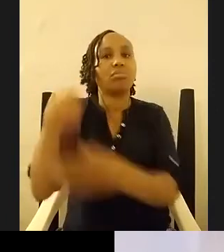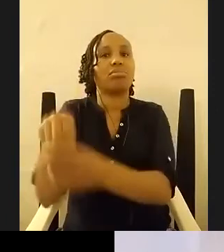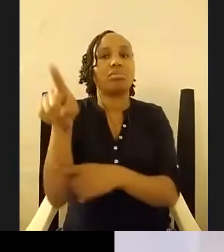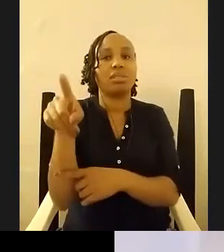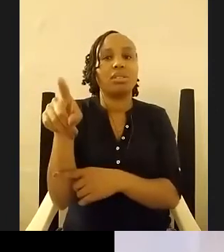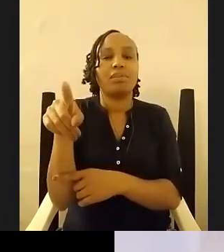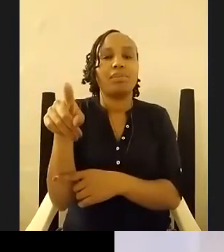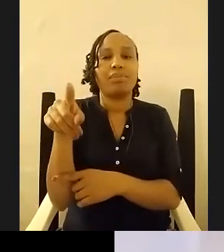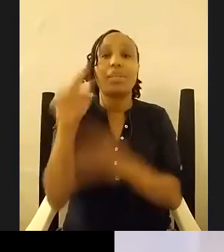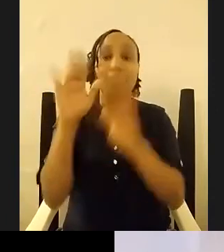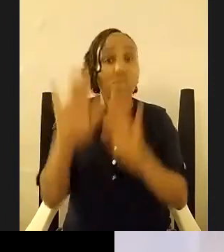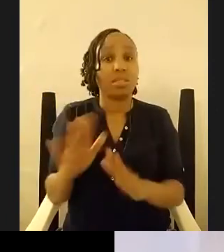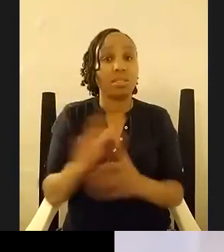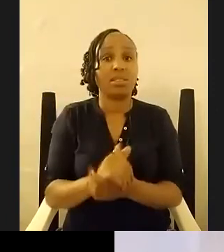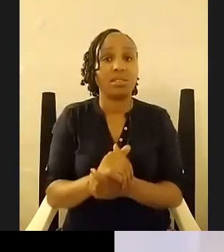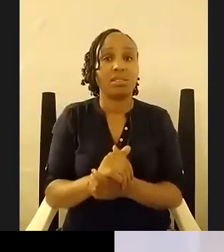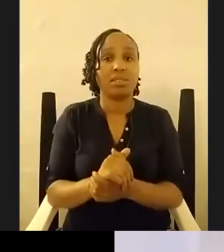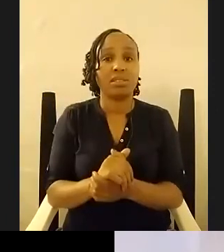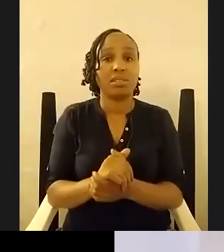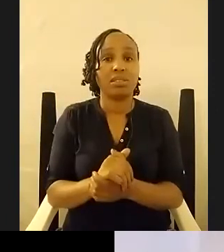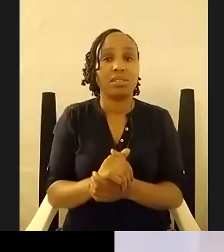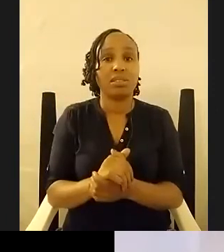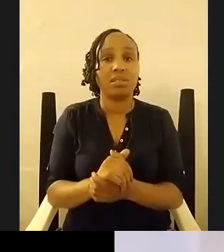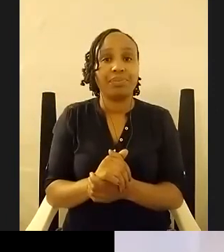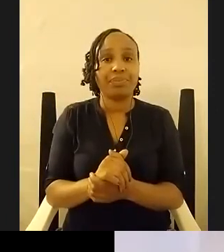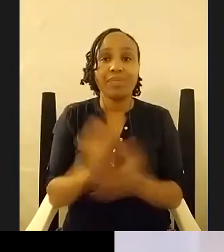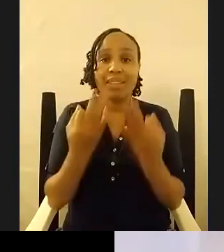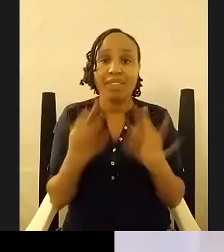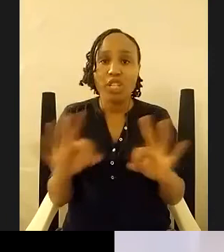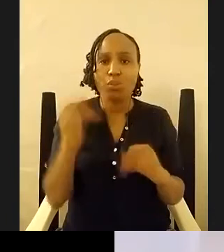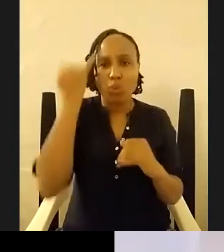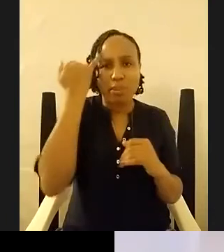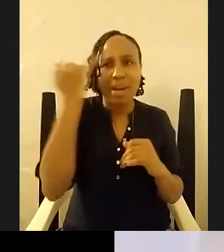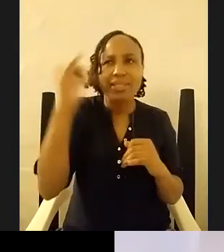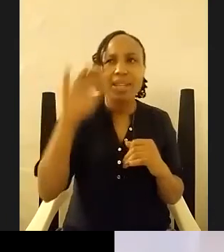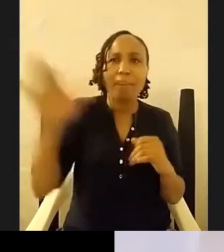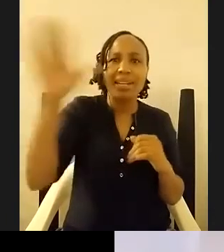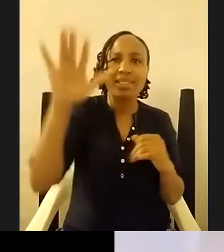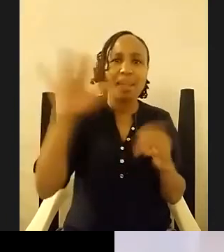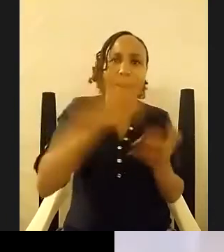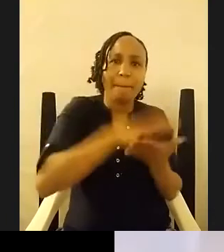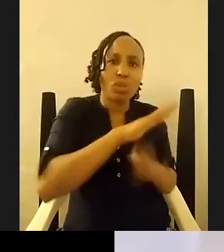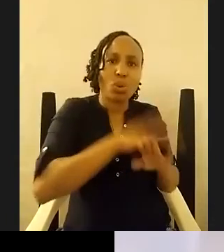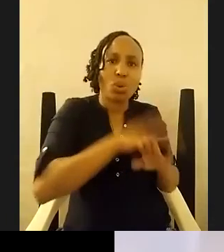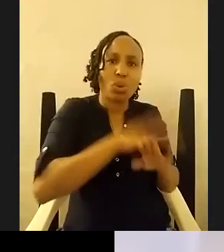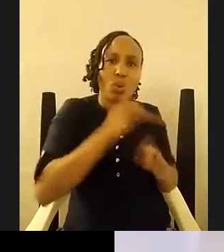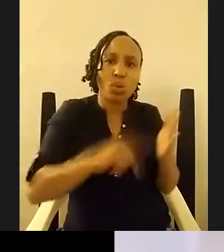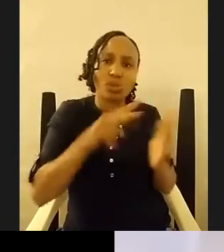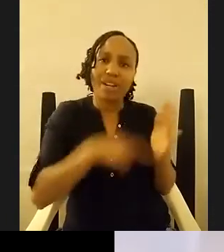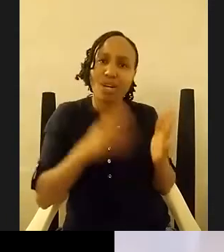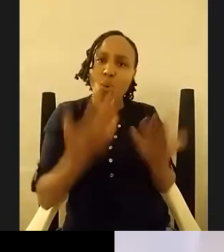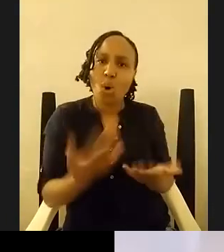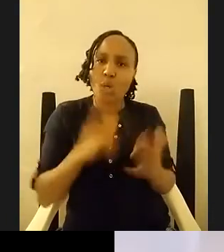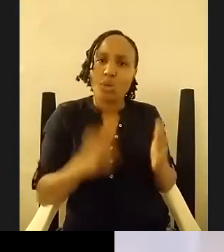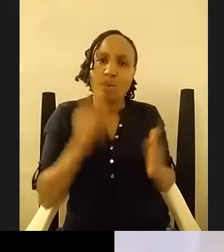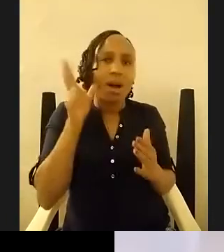in the liberty to imagine a place based on what you've read or what you've heard or what you've taken in during the course of your life i find